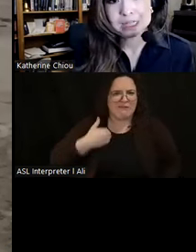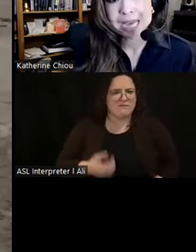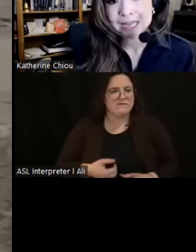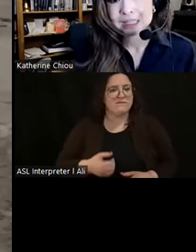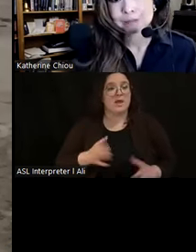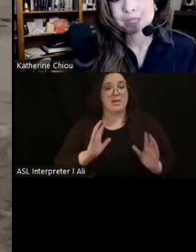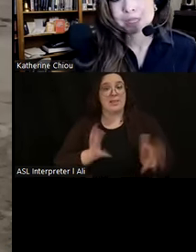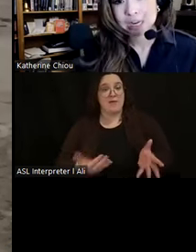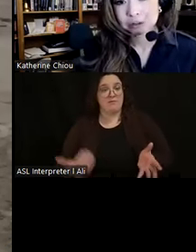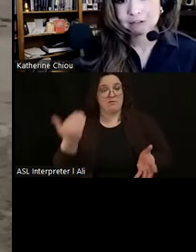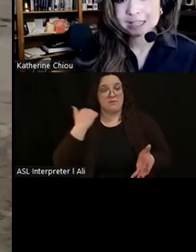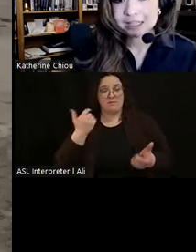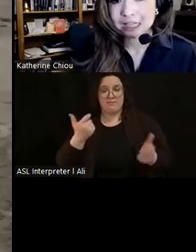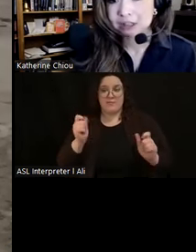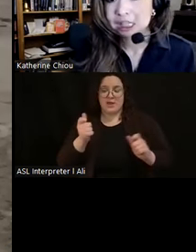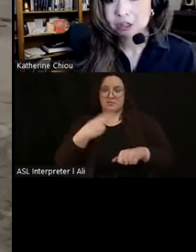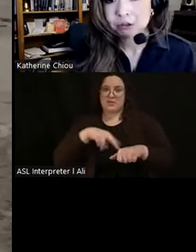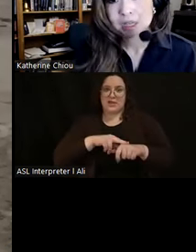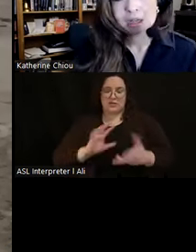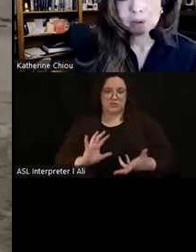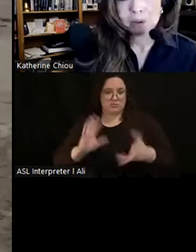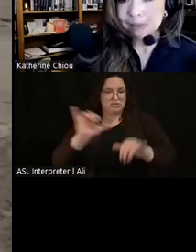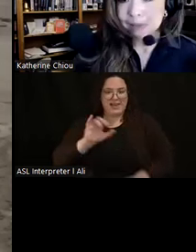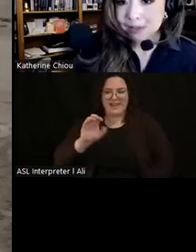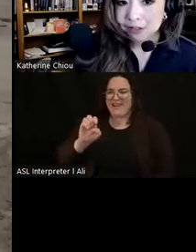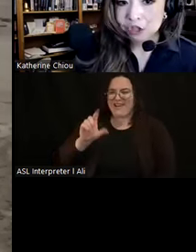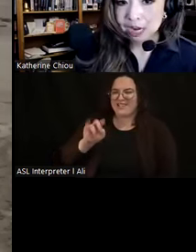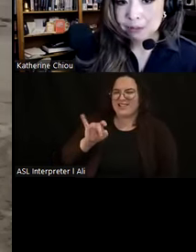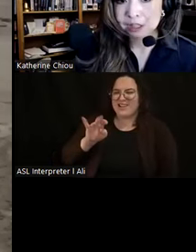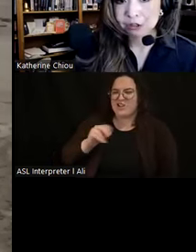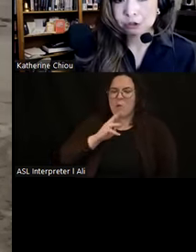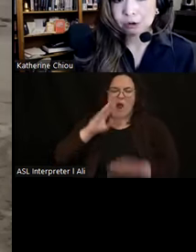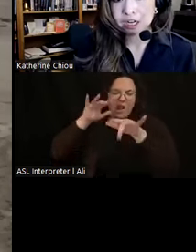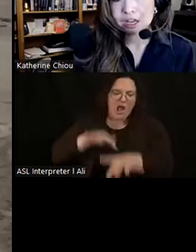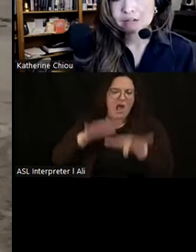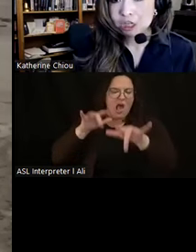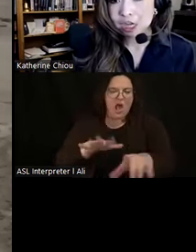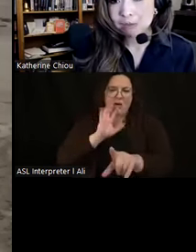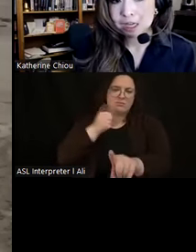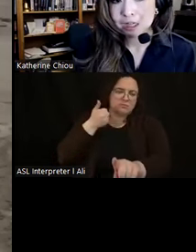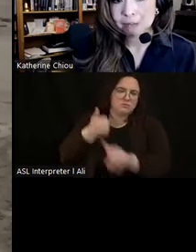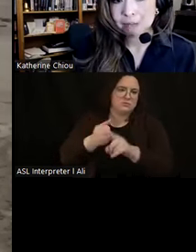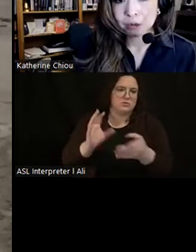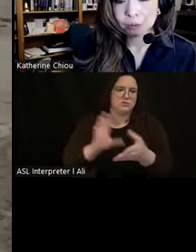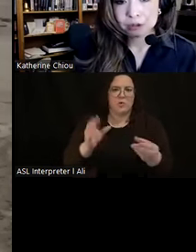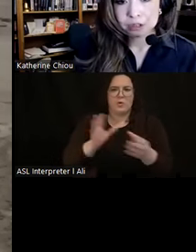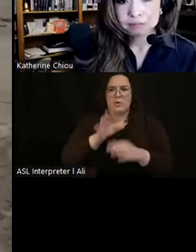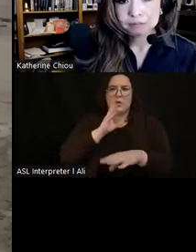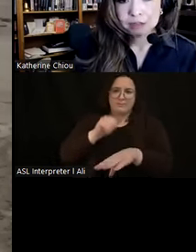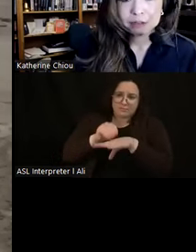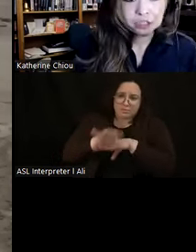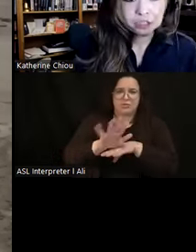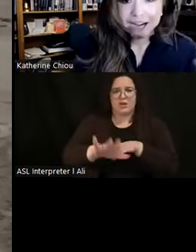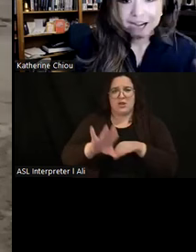during cataclysmic natural events like El Nino's marks a pivotal chapter in our story, reshaping the Moche world.